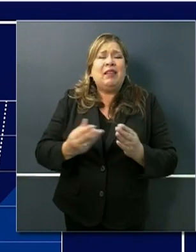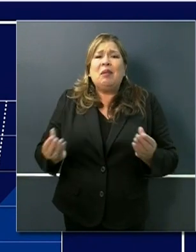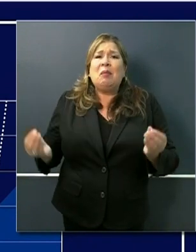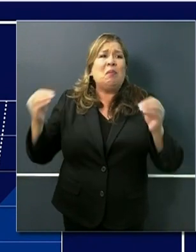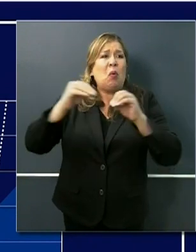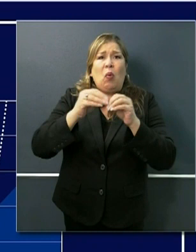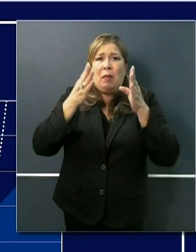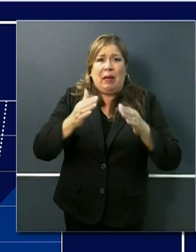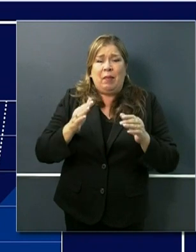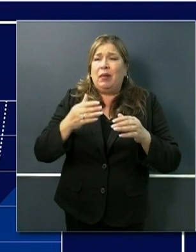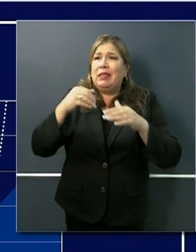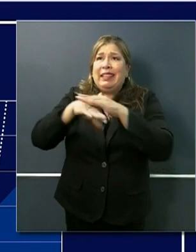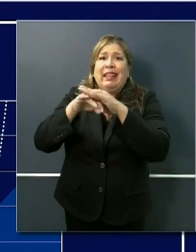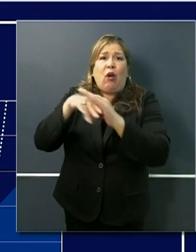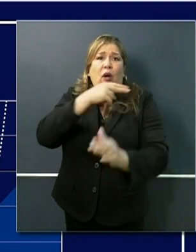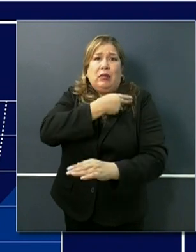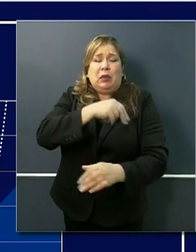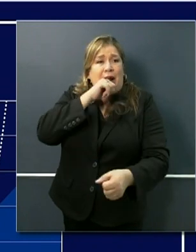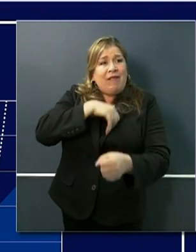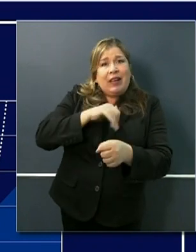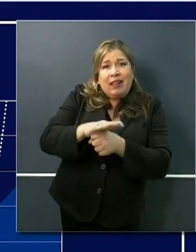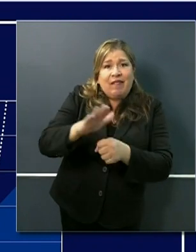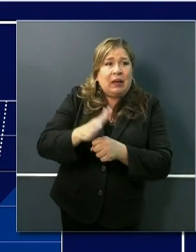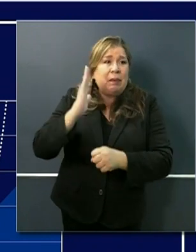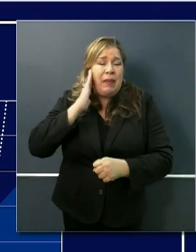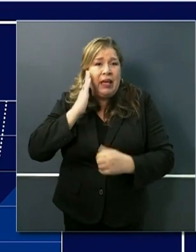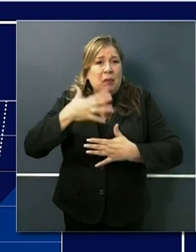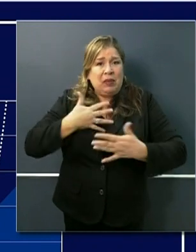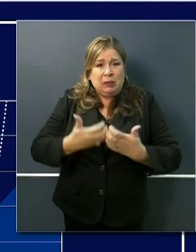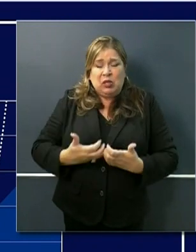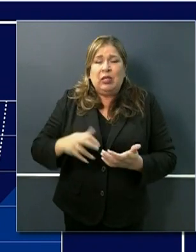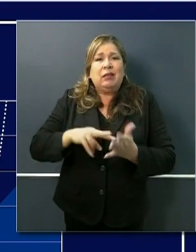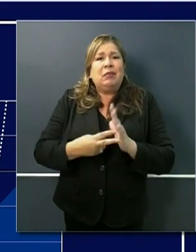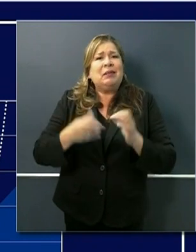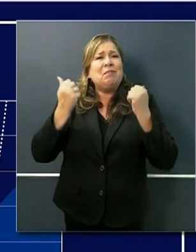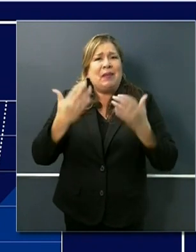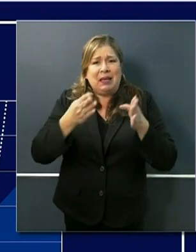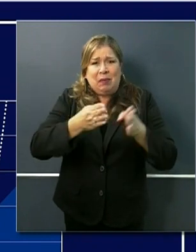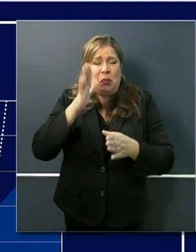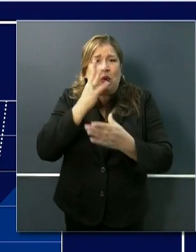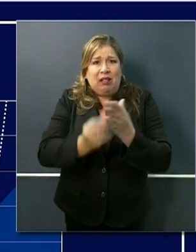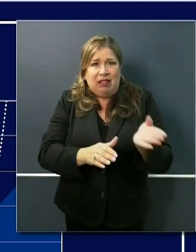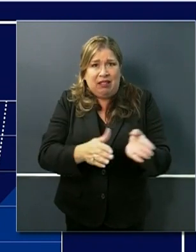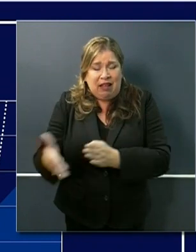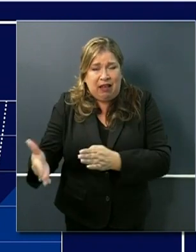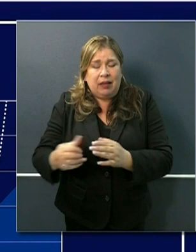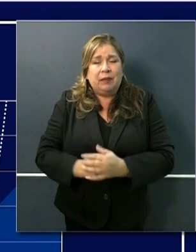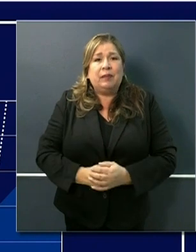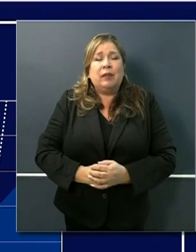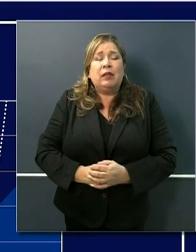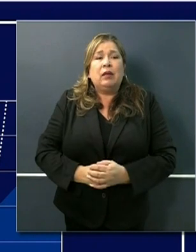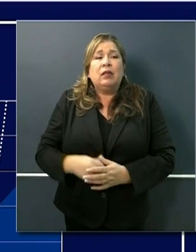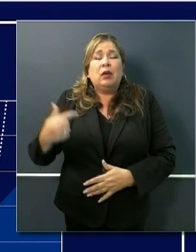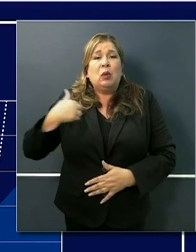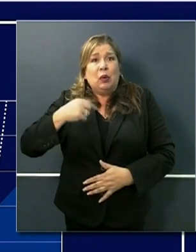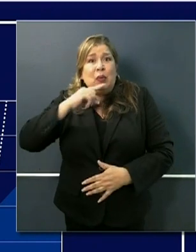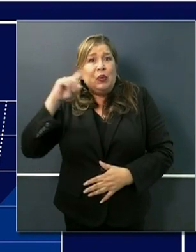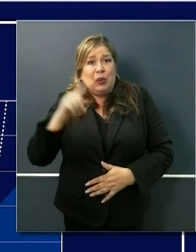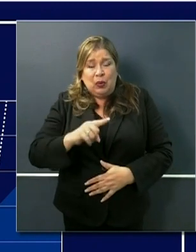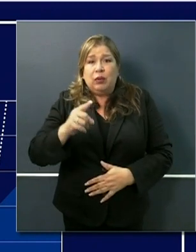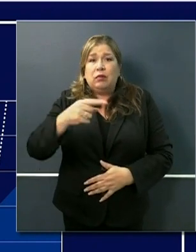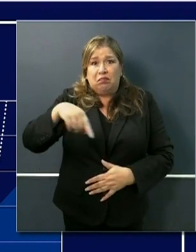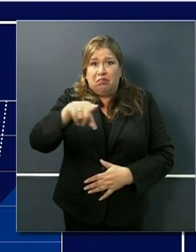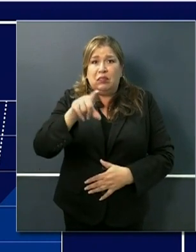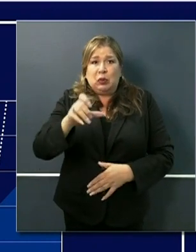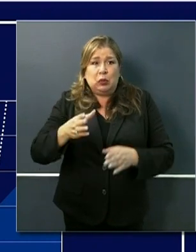we have over time and because of all of you in California because of people staying home we've really started to